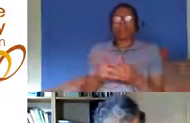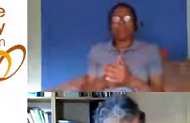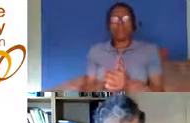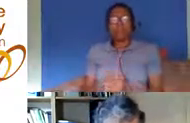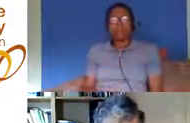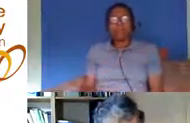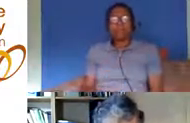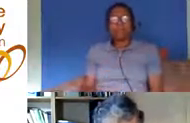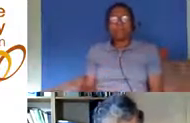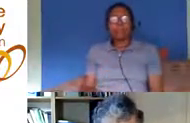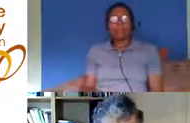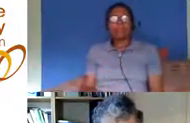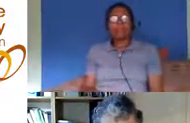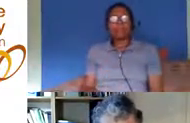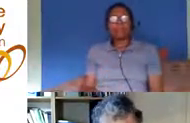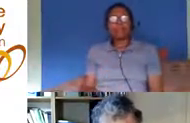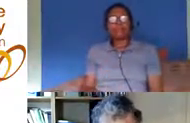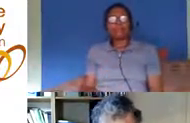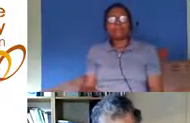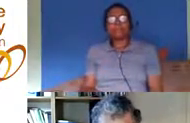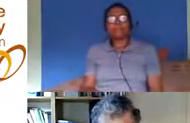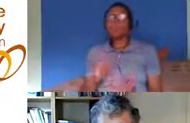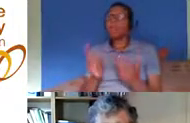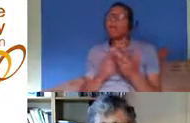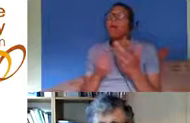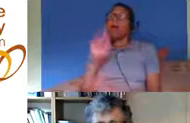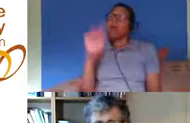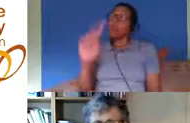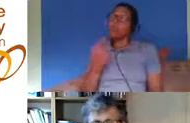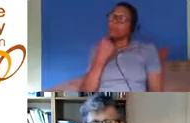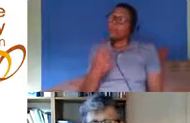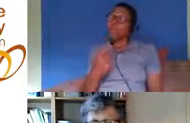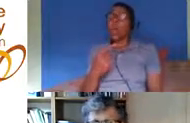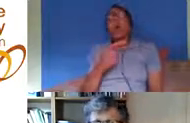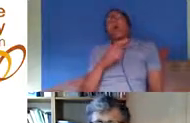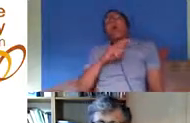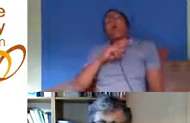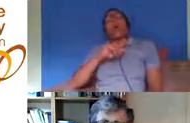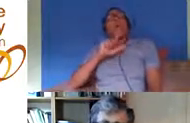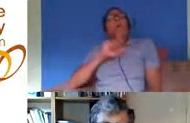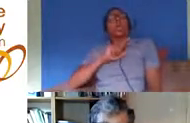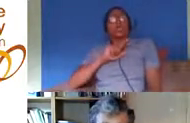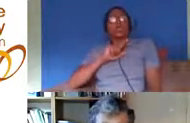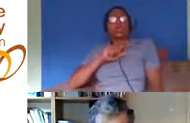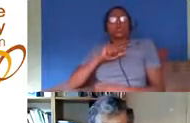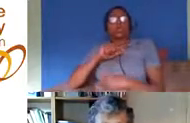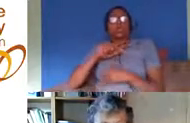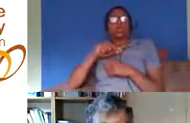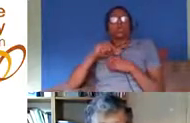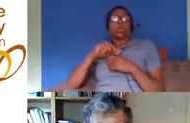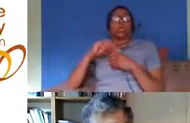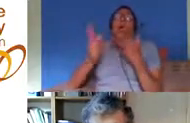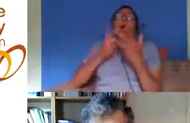any other explanation others have suggested that it's the experience of deprivation or comorbidities that is